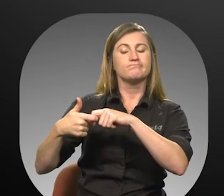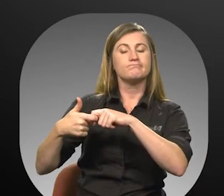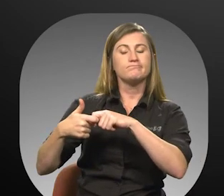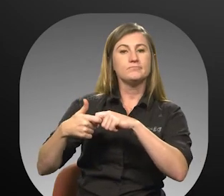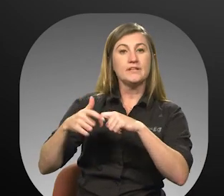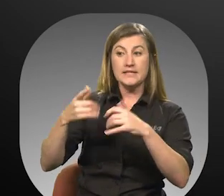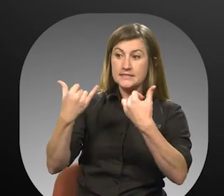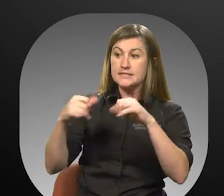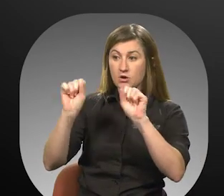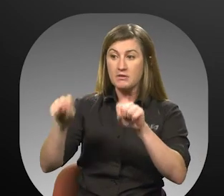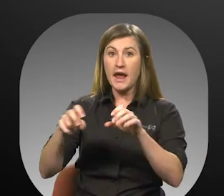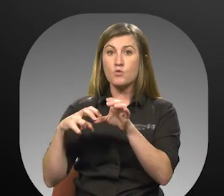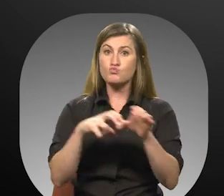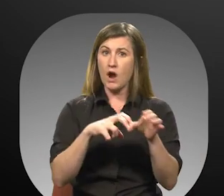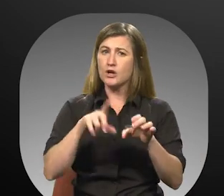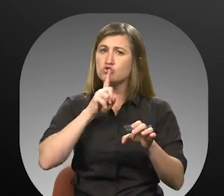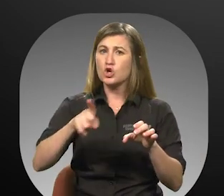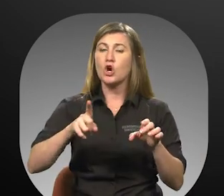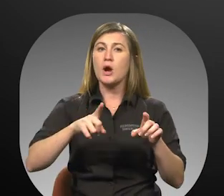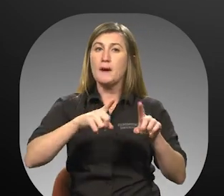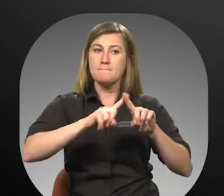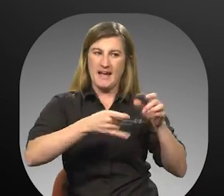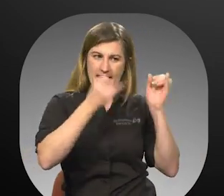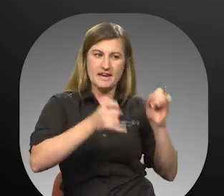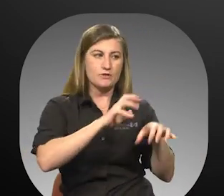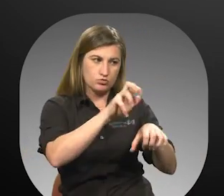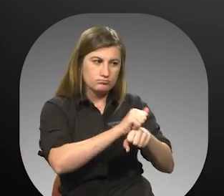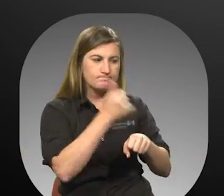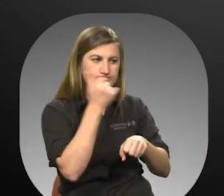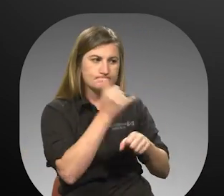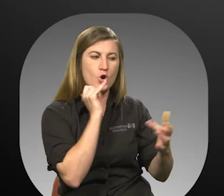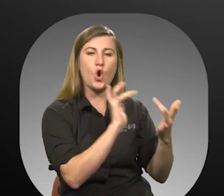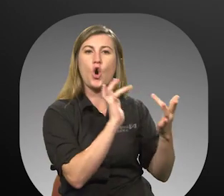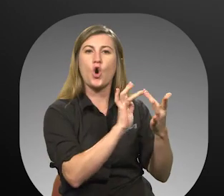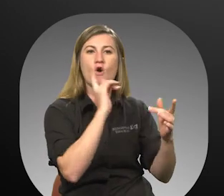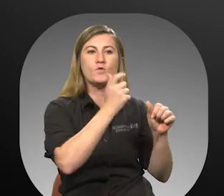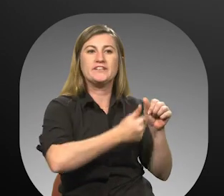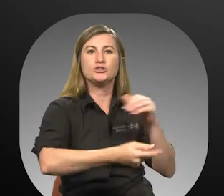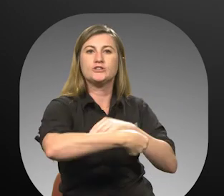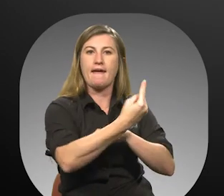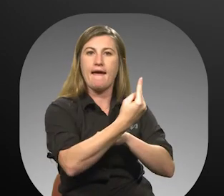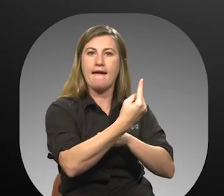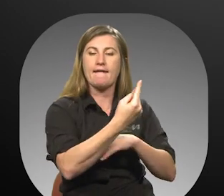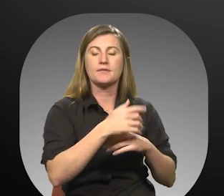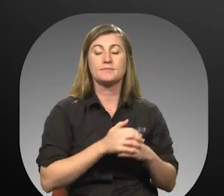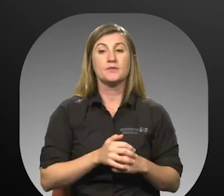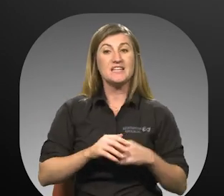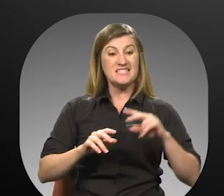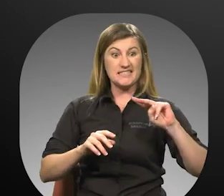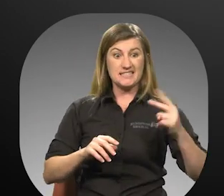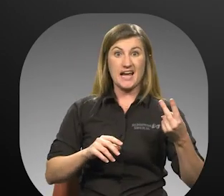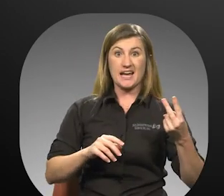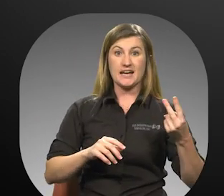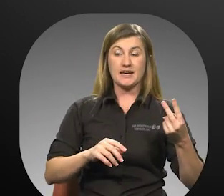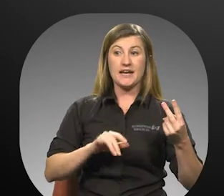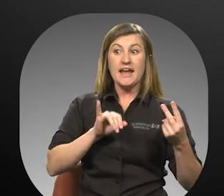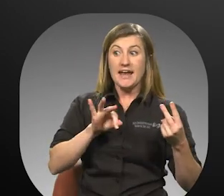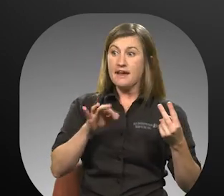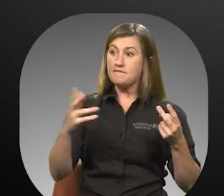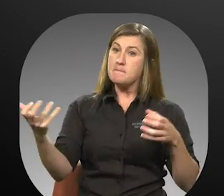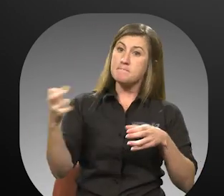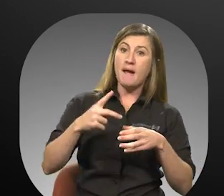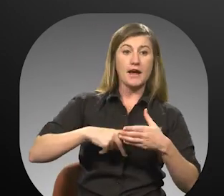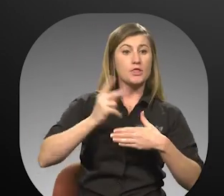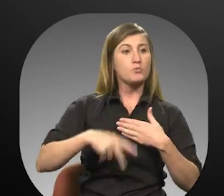that they will still be able to reserve each trip needed by contacting the call center. 2. If the person is reinstated to the program